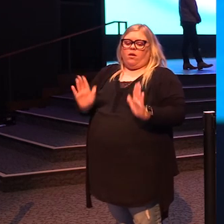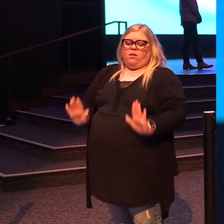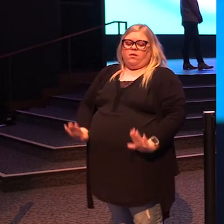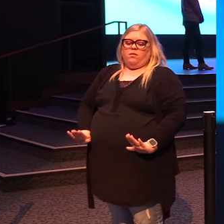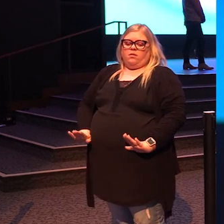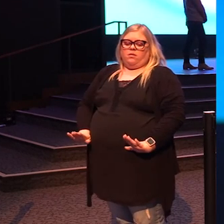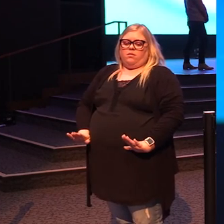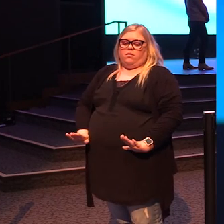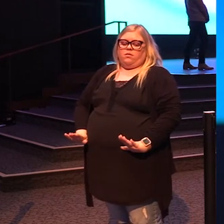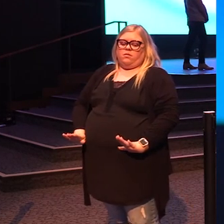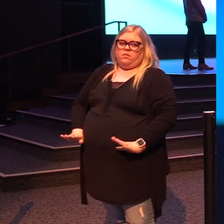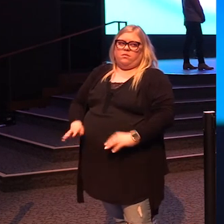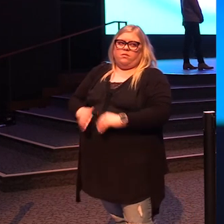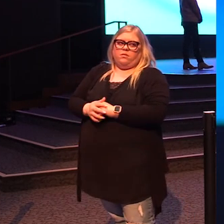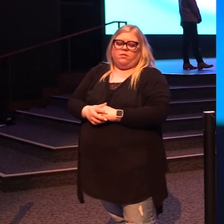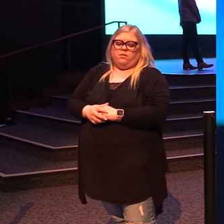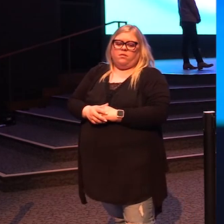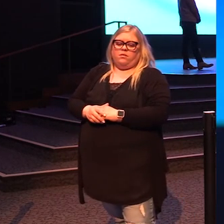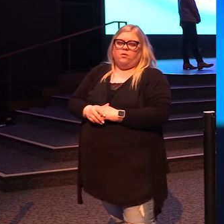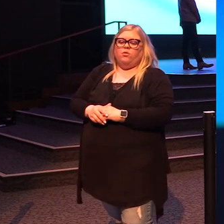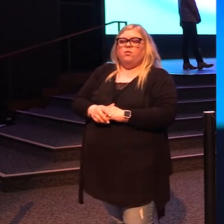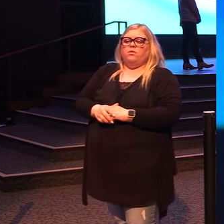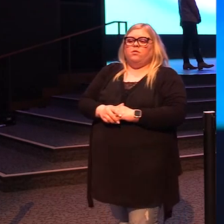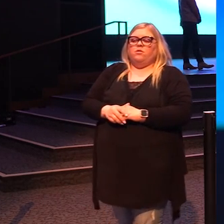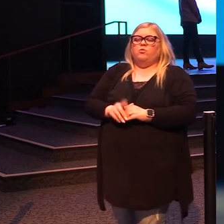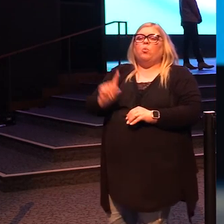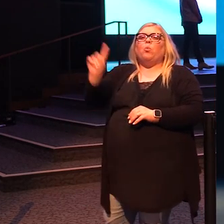Where are you, Zacchaeus?